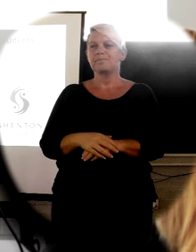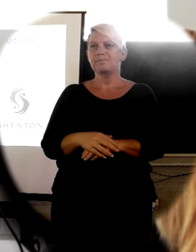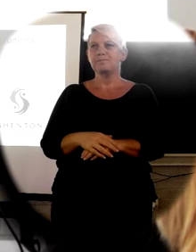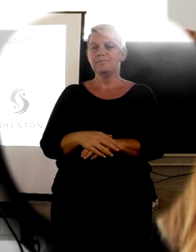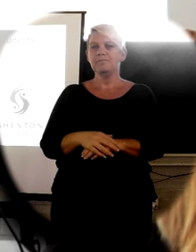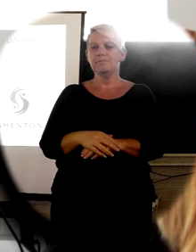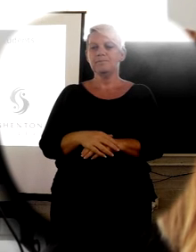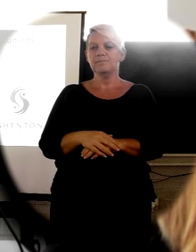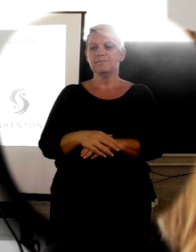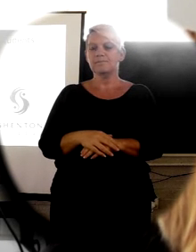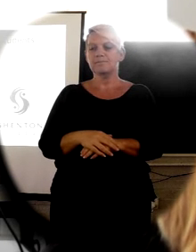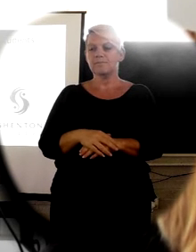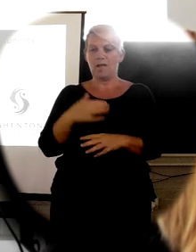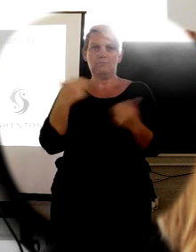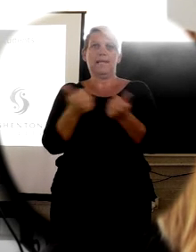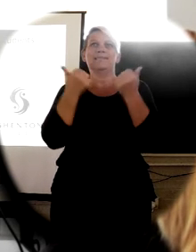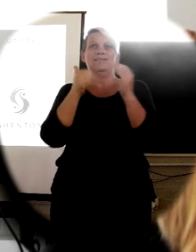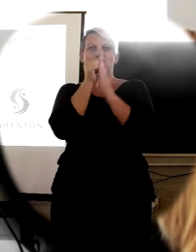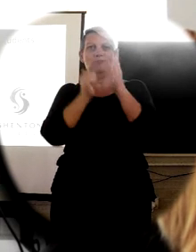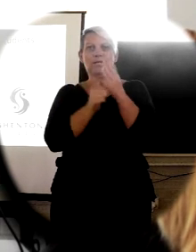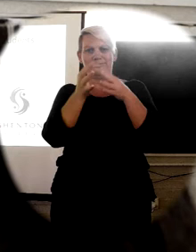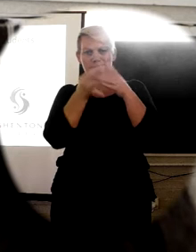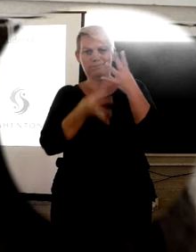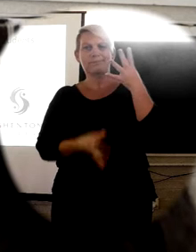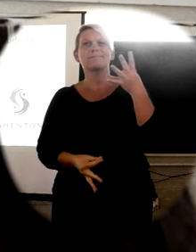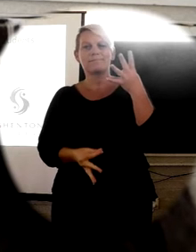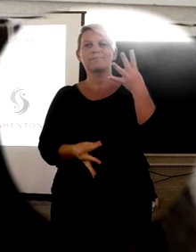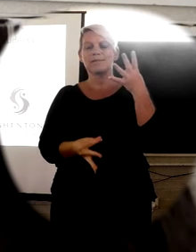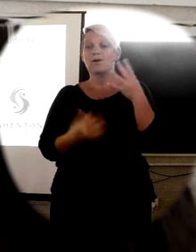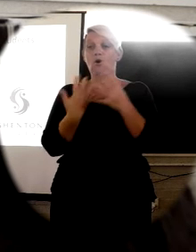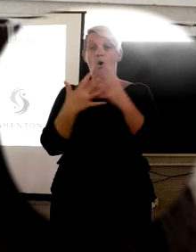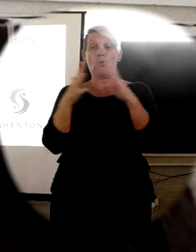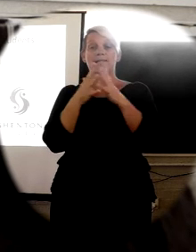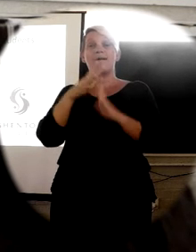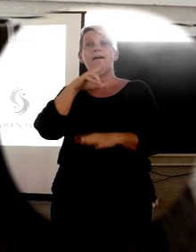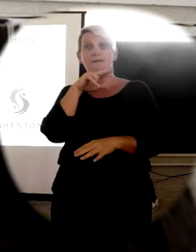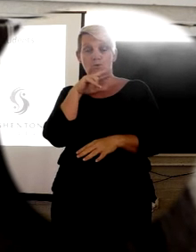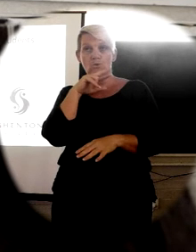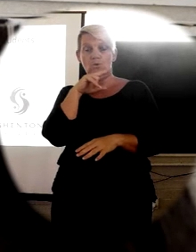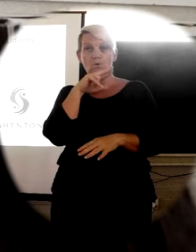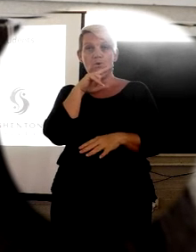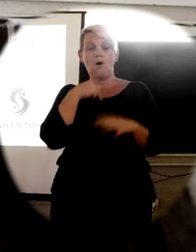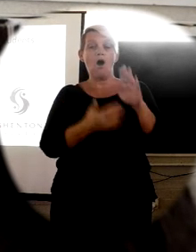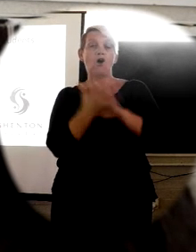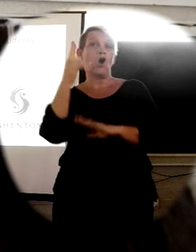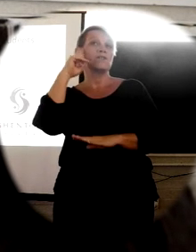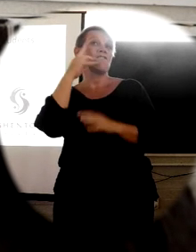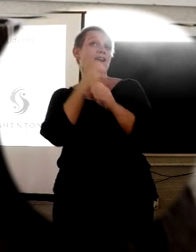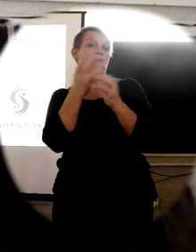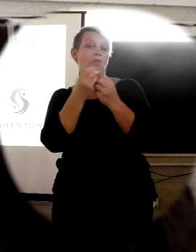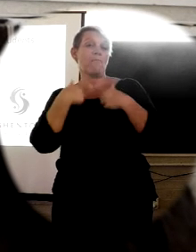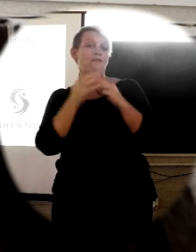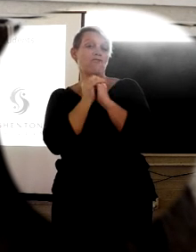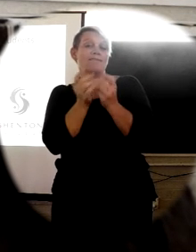I am here at lots of subjects. On Wednesday afternoons, I get to the deaf part with my friends